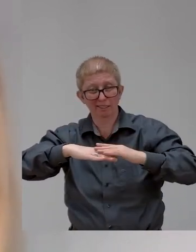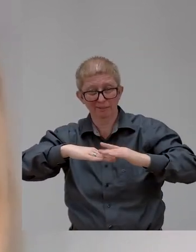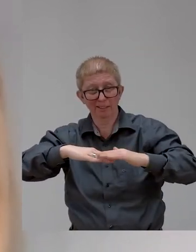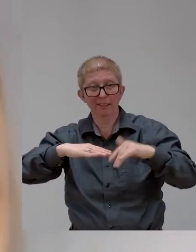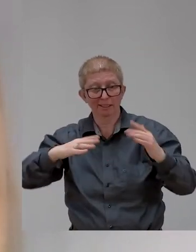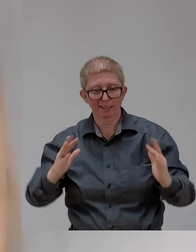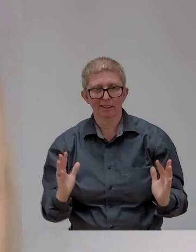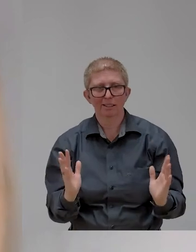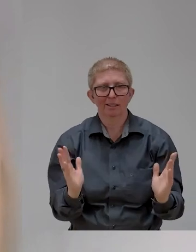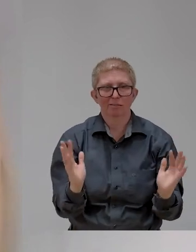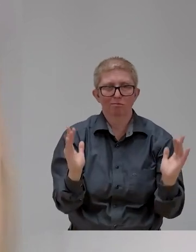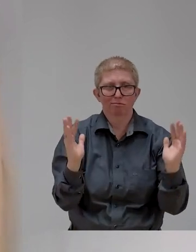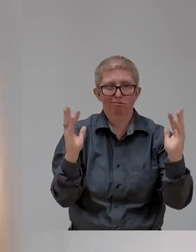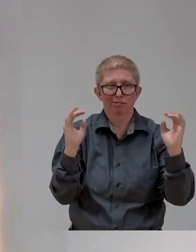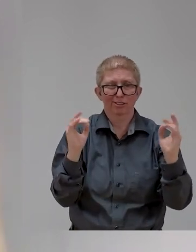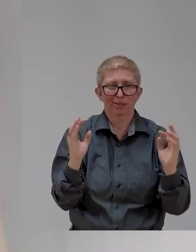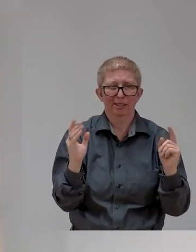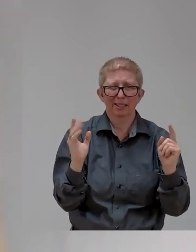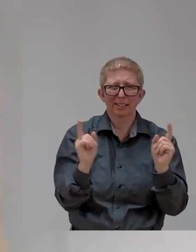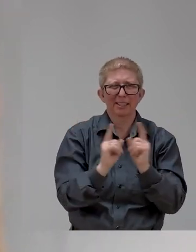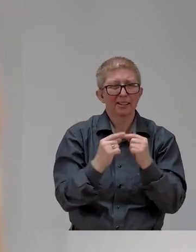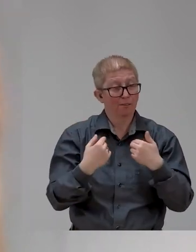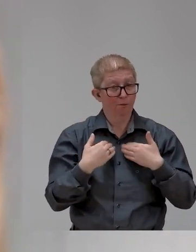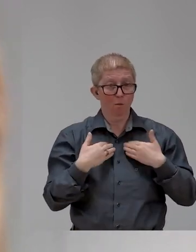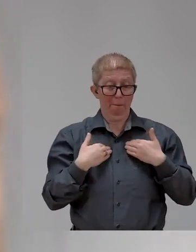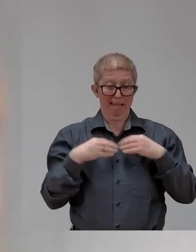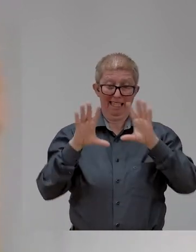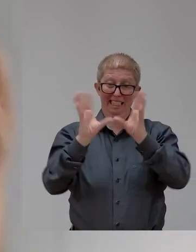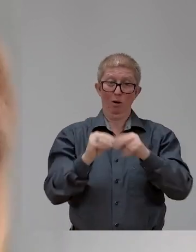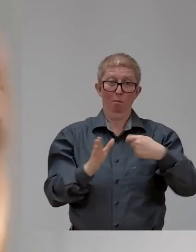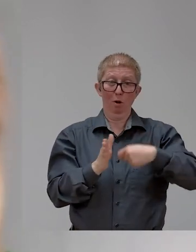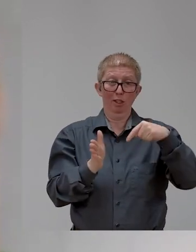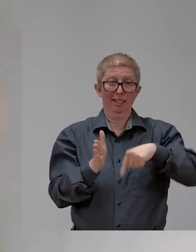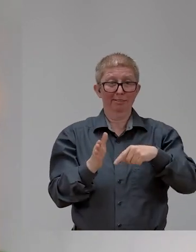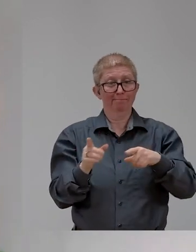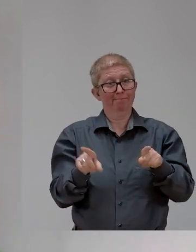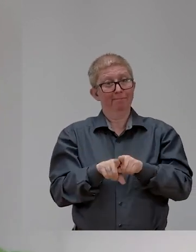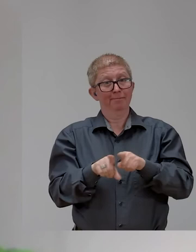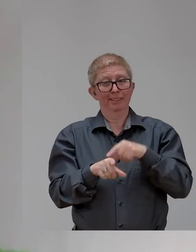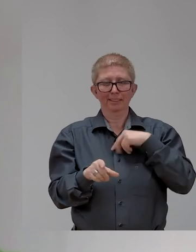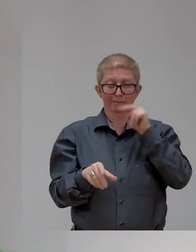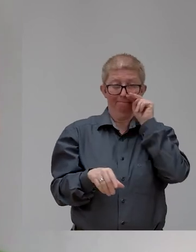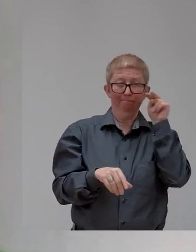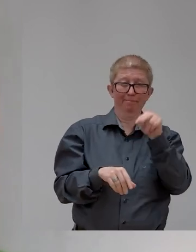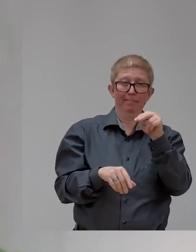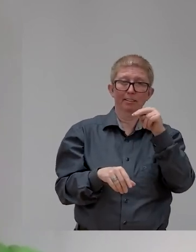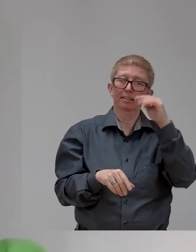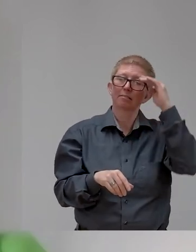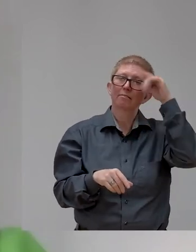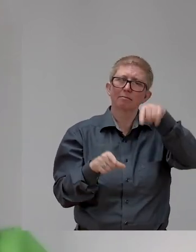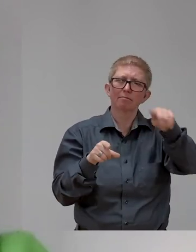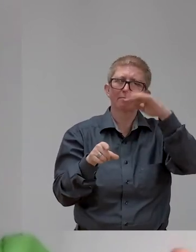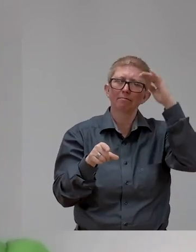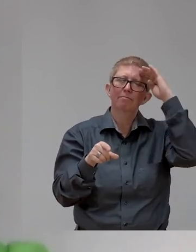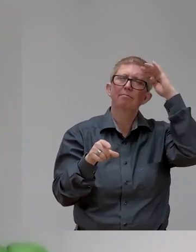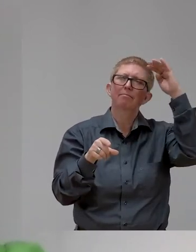a way, for me, if you look at the Xero project just for a second, and imagine we have all the solutions. So